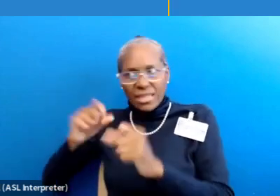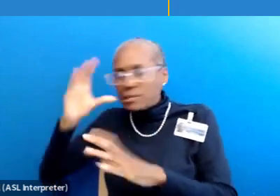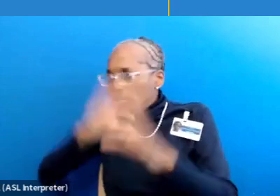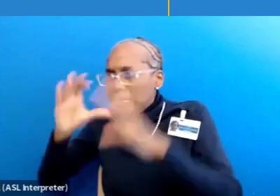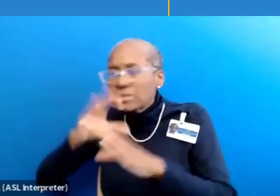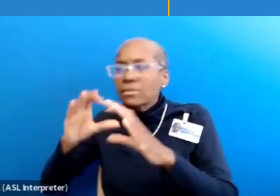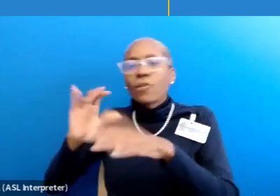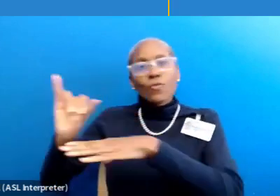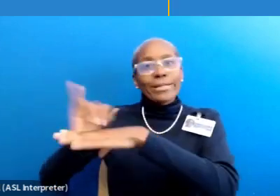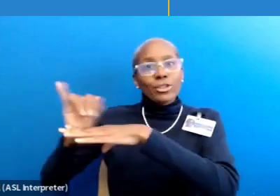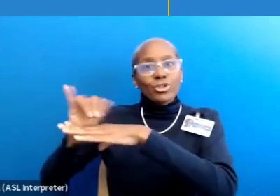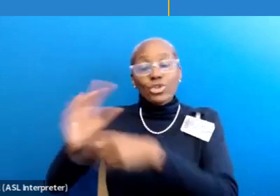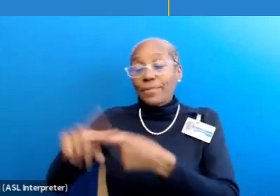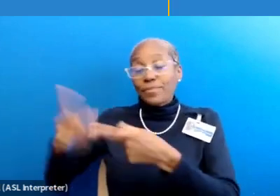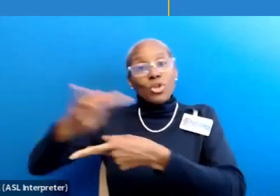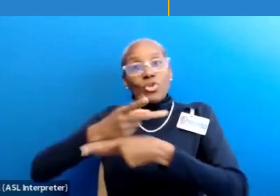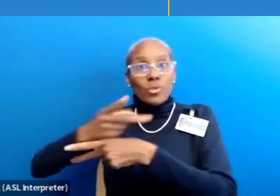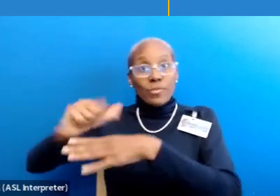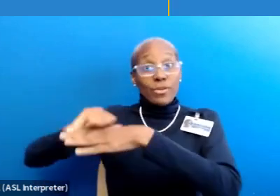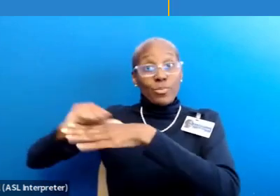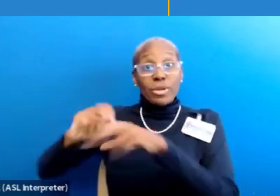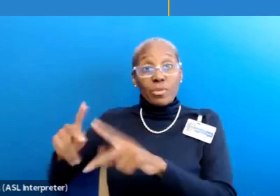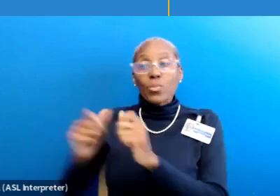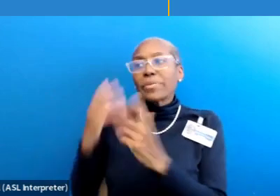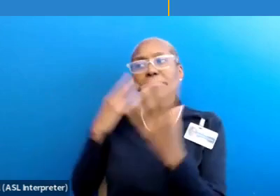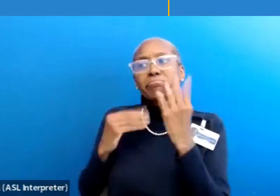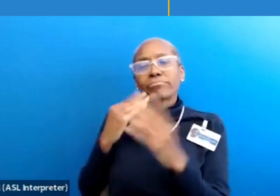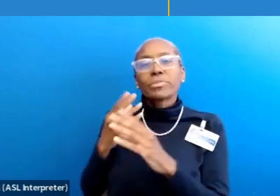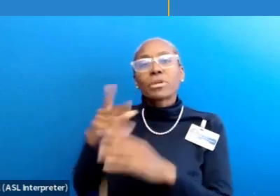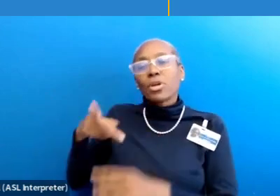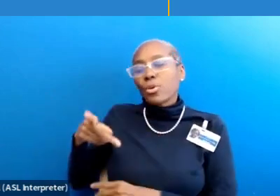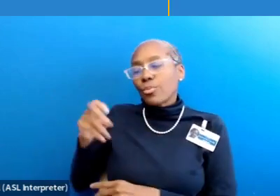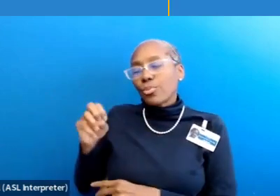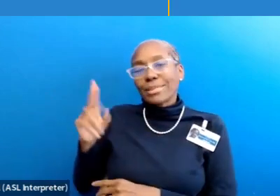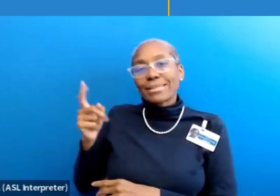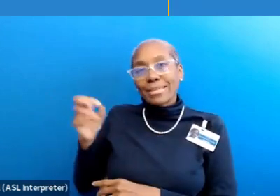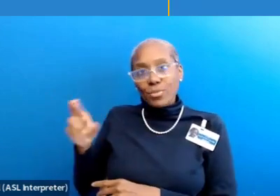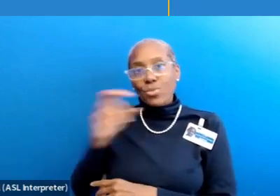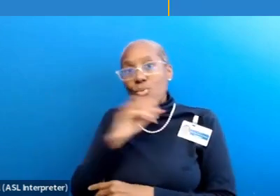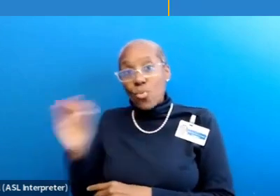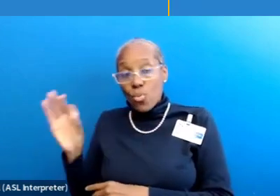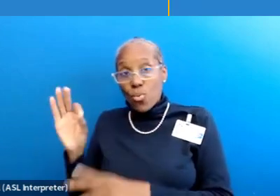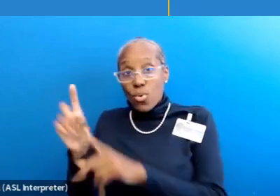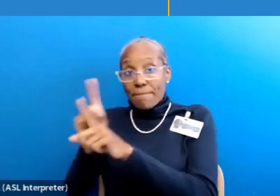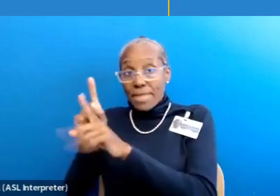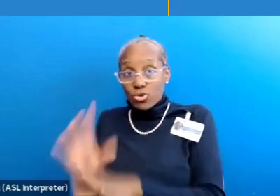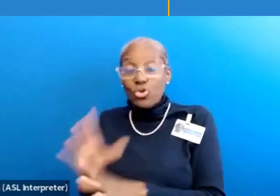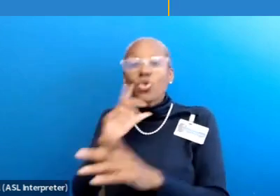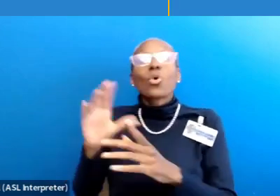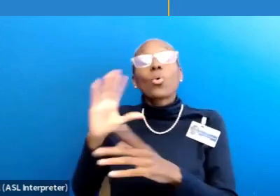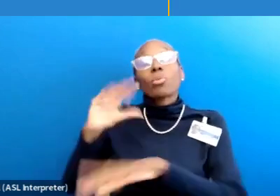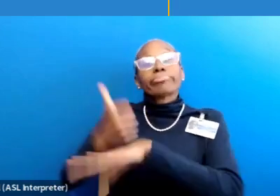internships, supervised practice opportunities with an experienced preceptor or mentor and performance-based CE activities,